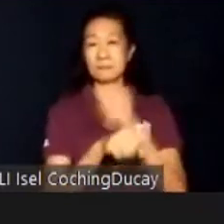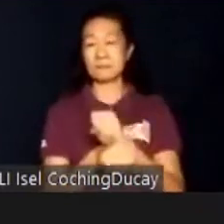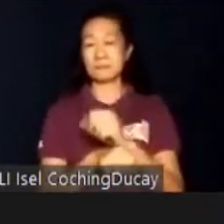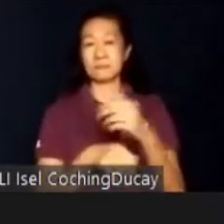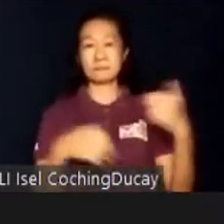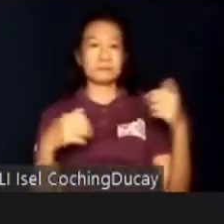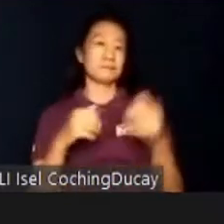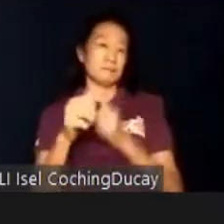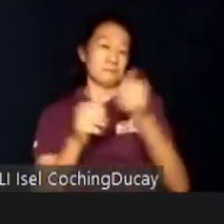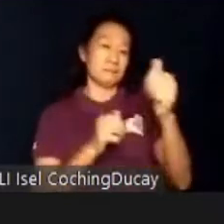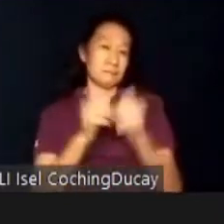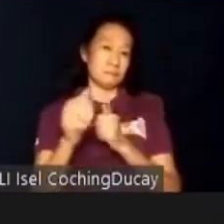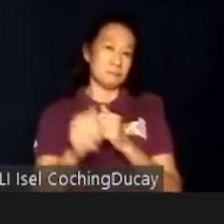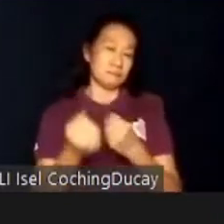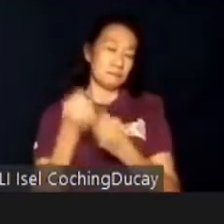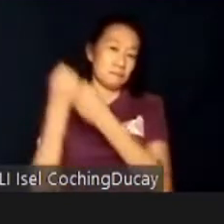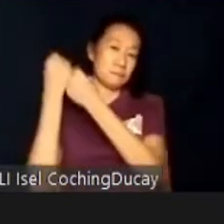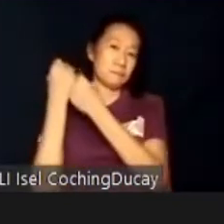and supported employment settings.